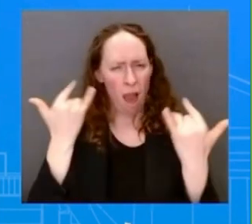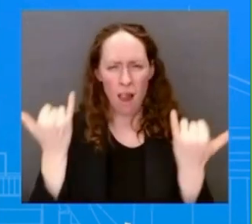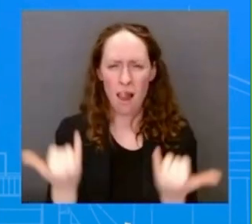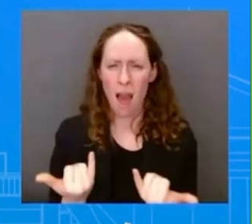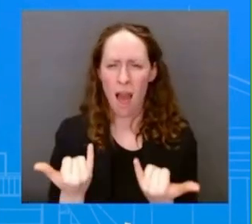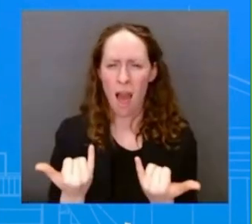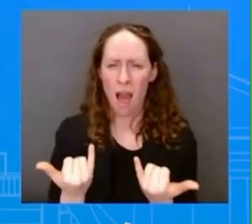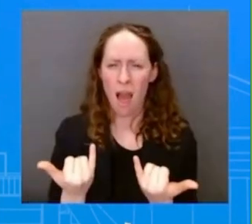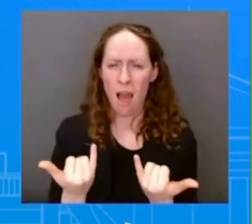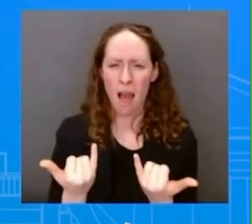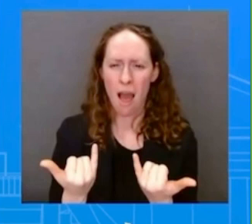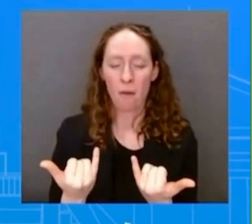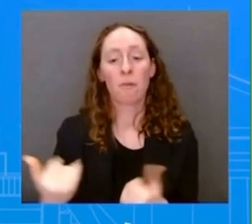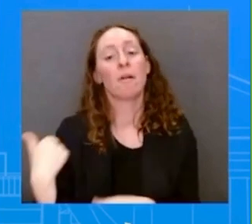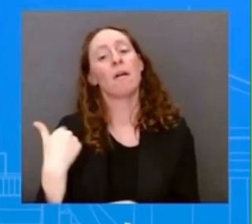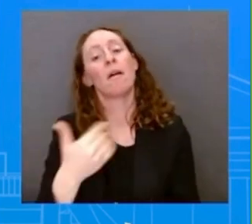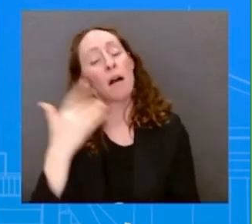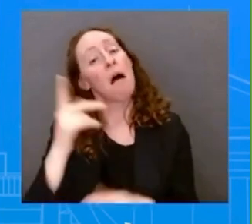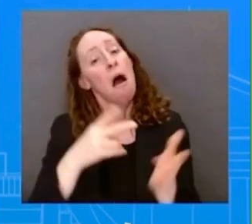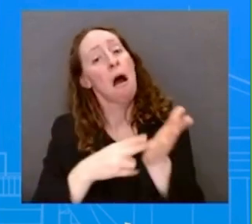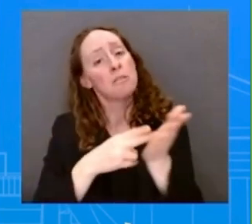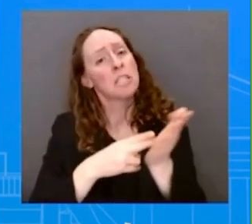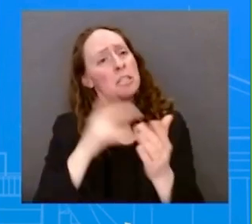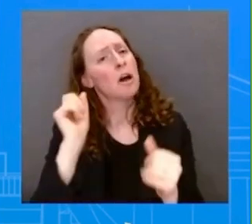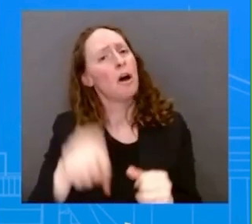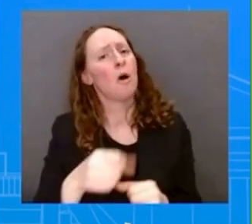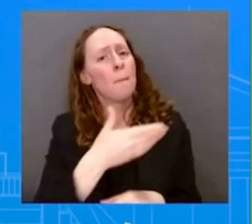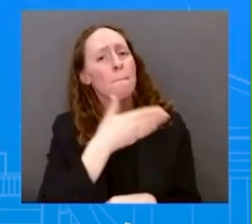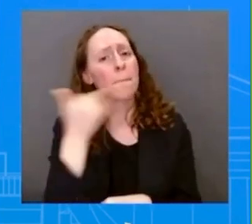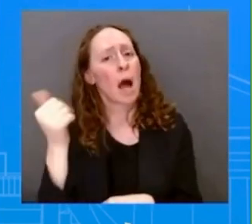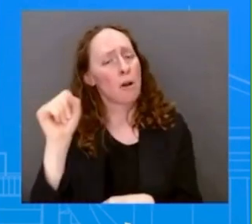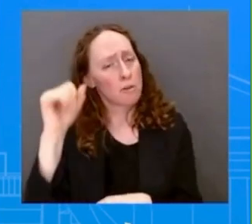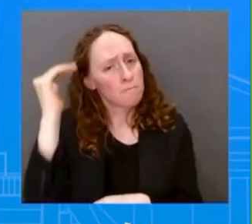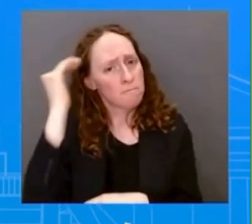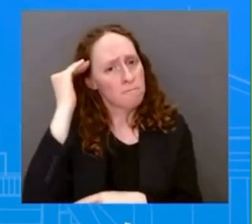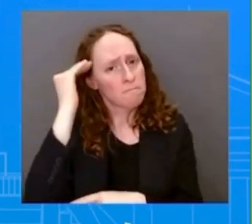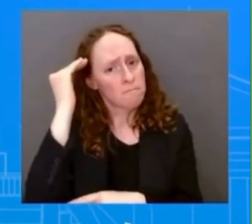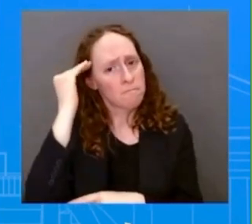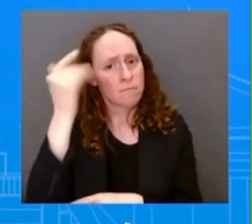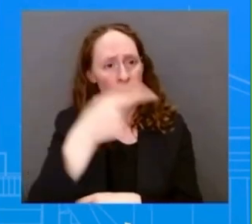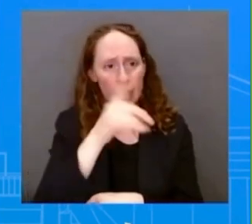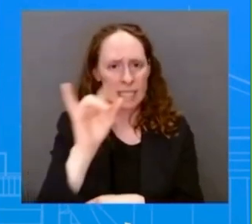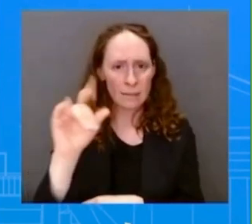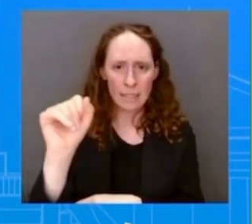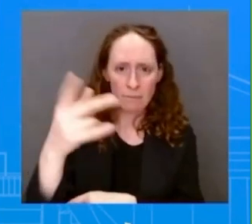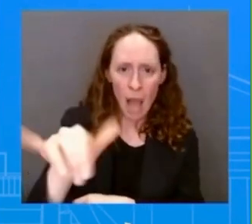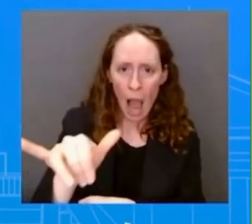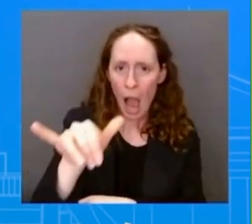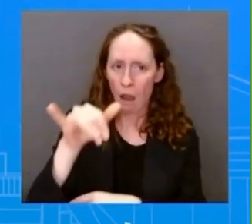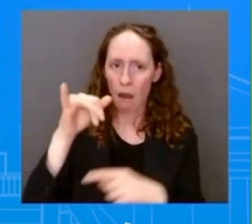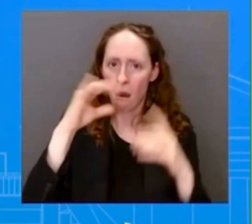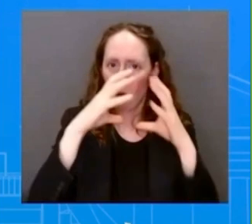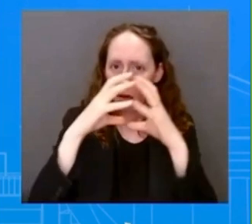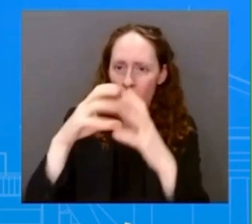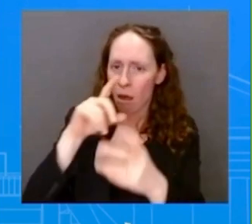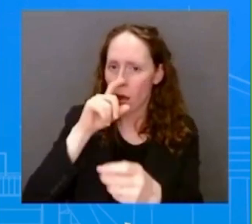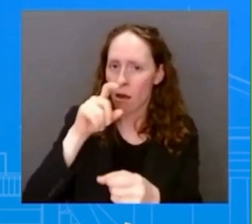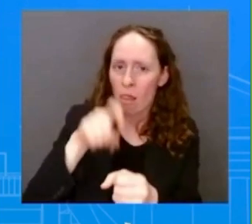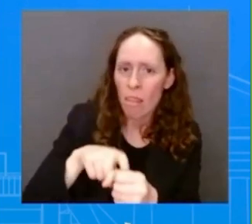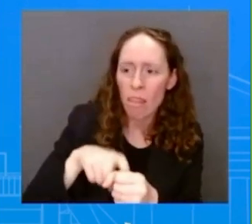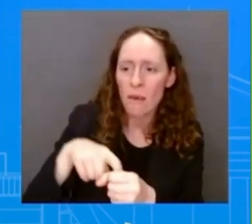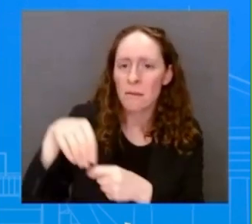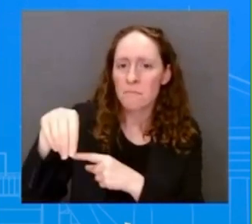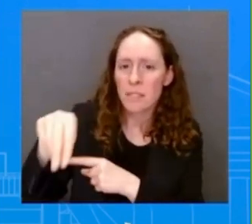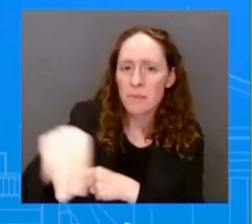you know, in the wake of a spy balloon flying over the country and, uh, uh, other things and the president's committed to,